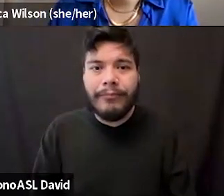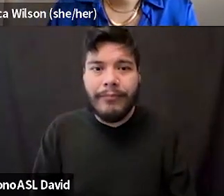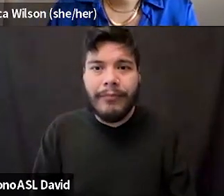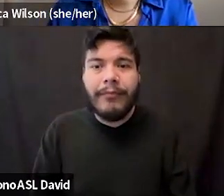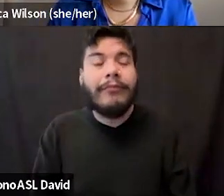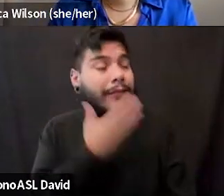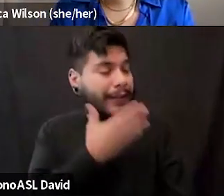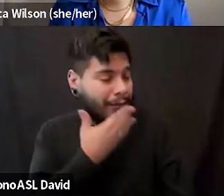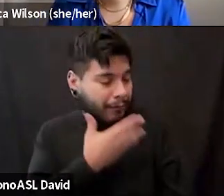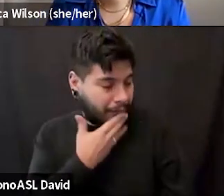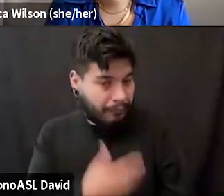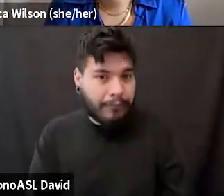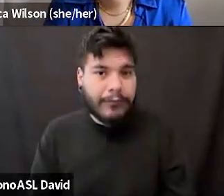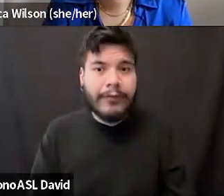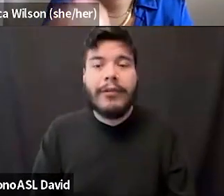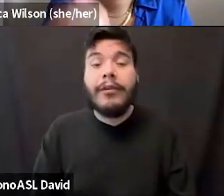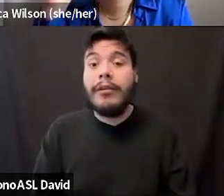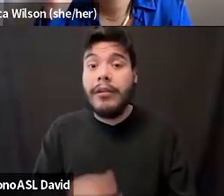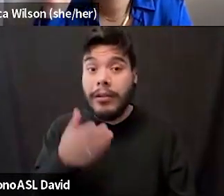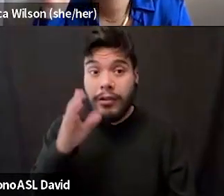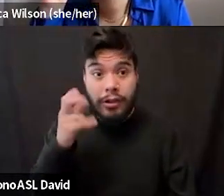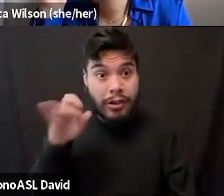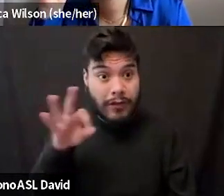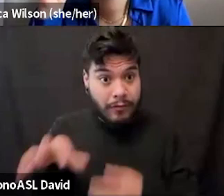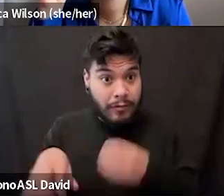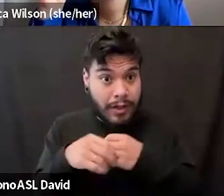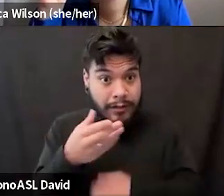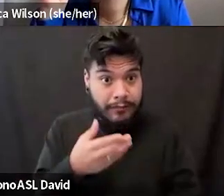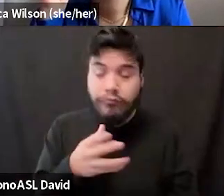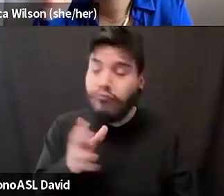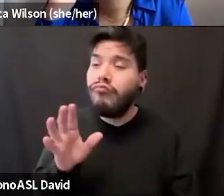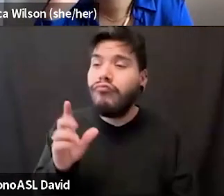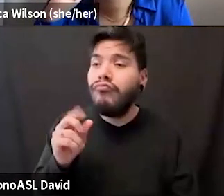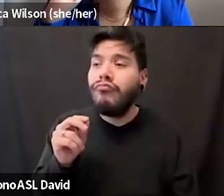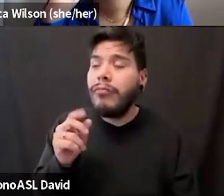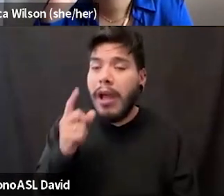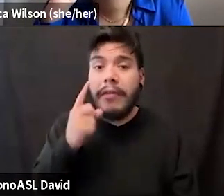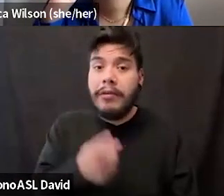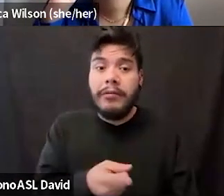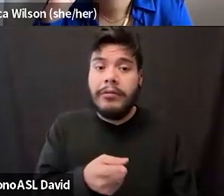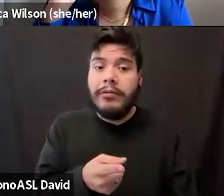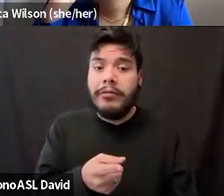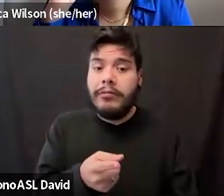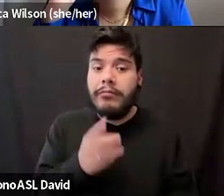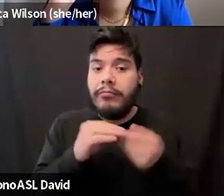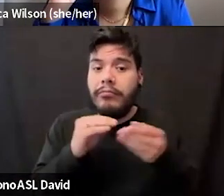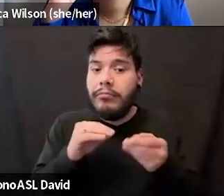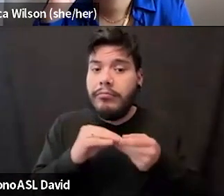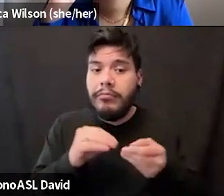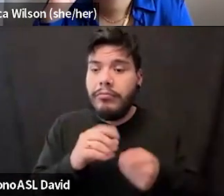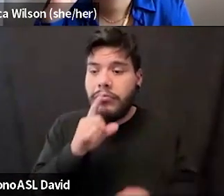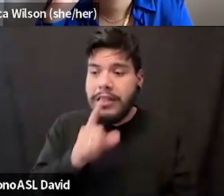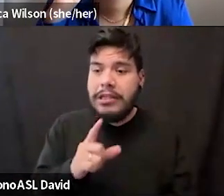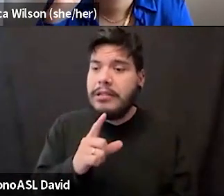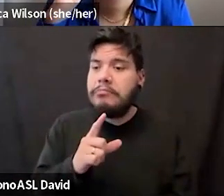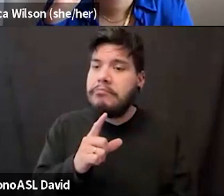Thank you, Iva Sheena. Anybody? Chef, did you want to add something to that? No, I think what they said really, um, really